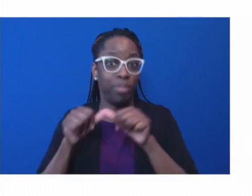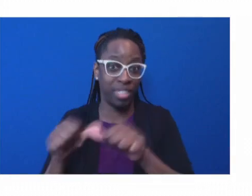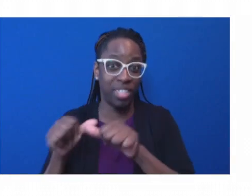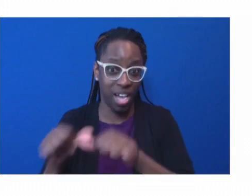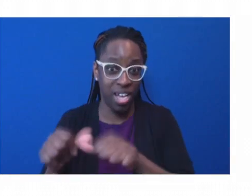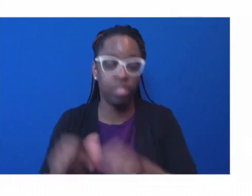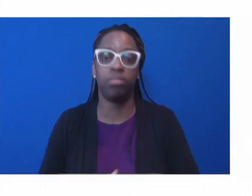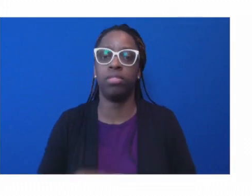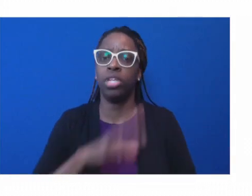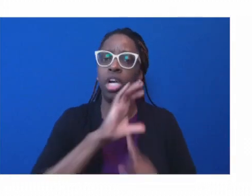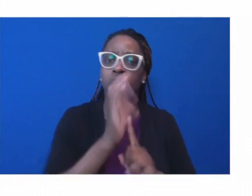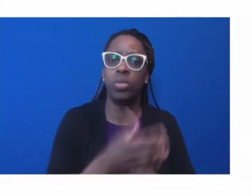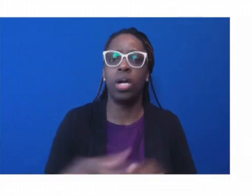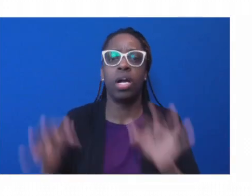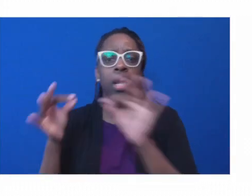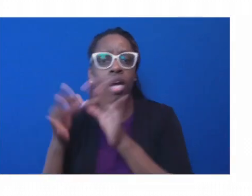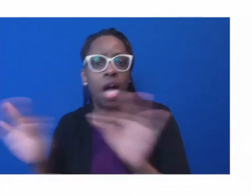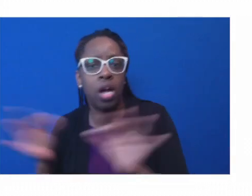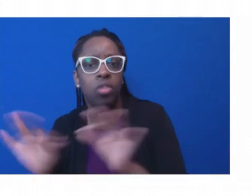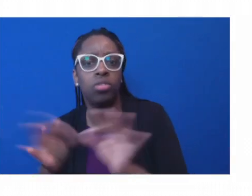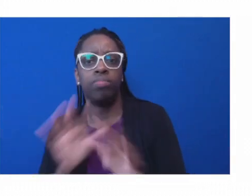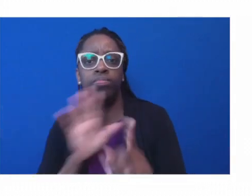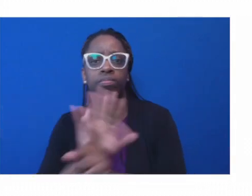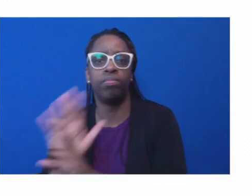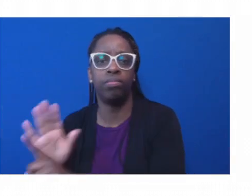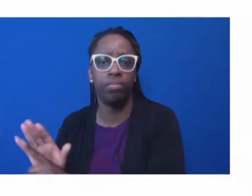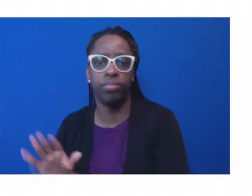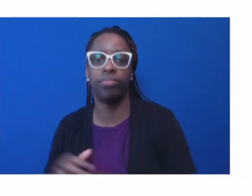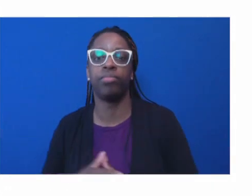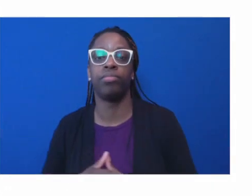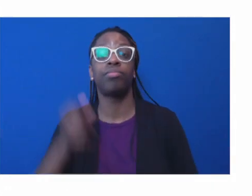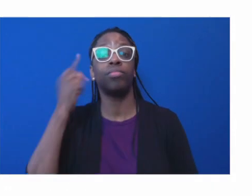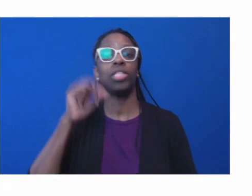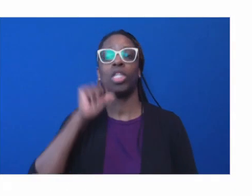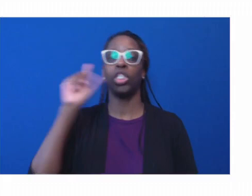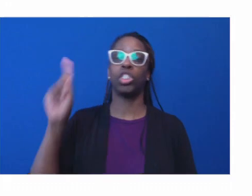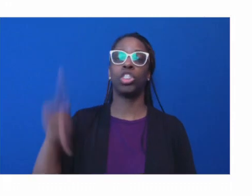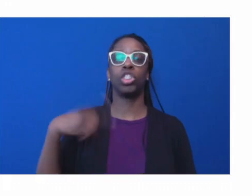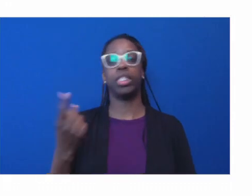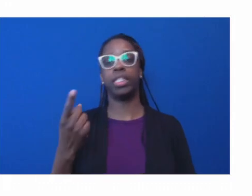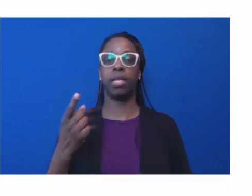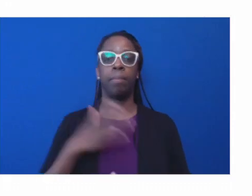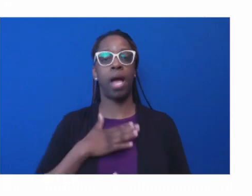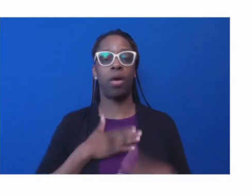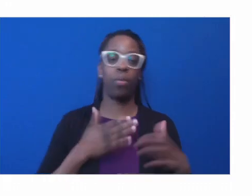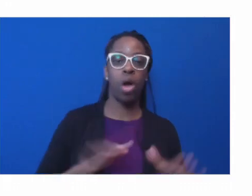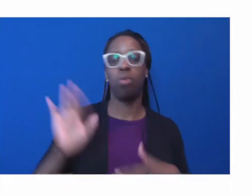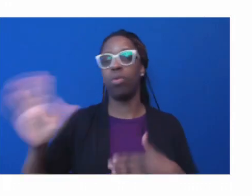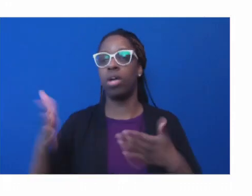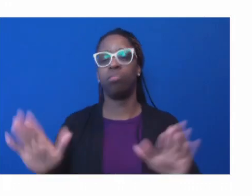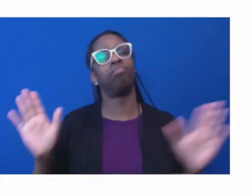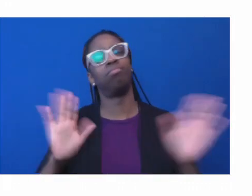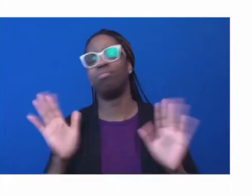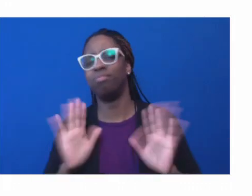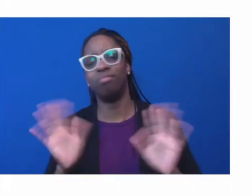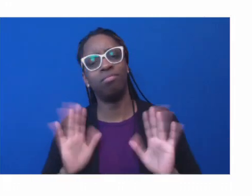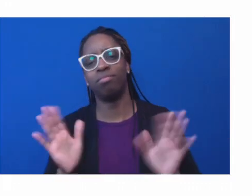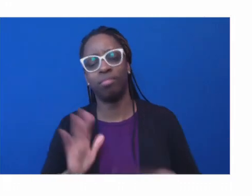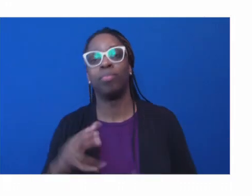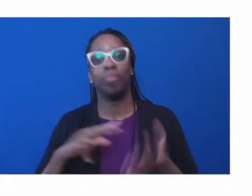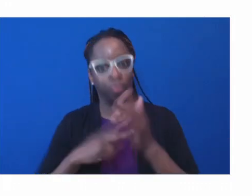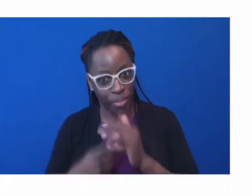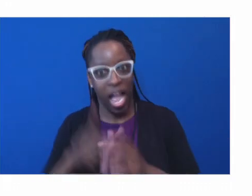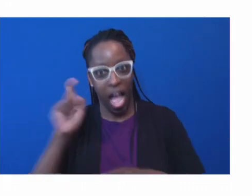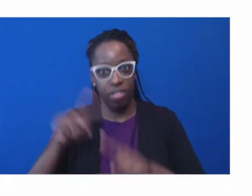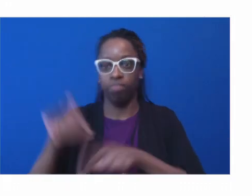talking the talk. It's walking the walk and not just by, by talking and walking and working with your healthcare providers are getting into community. It's about